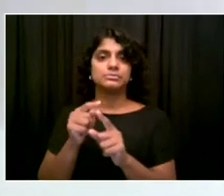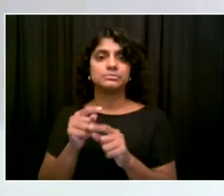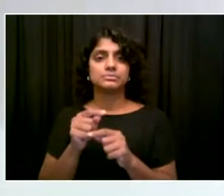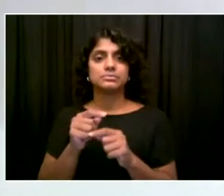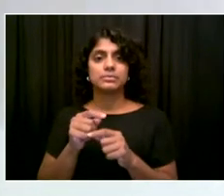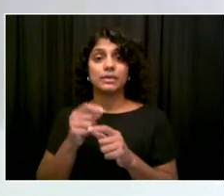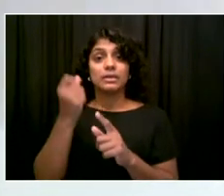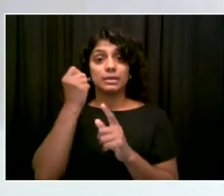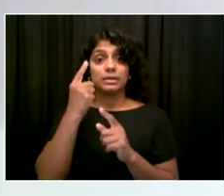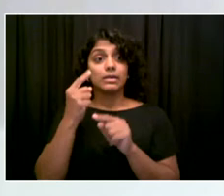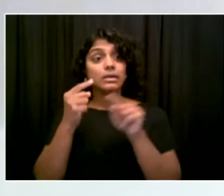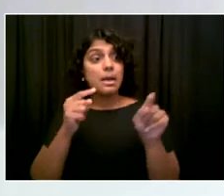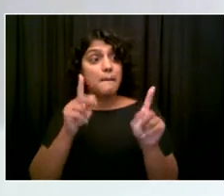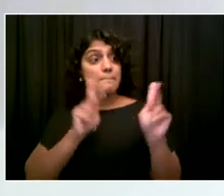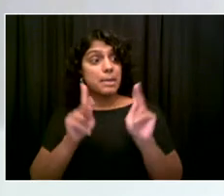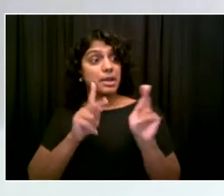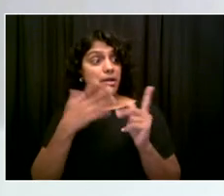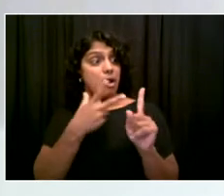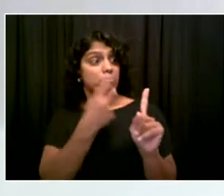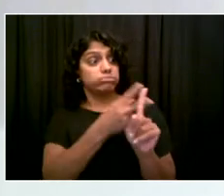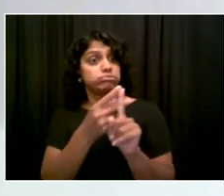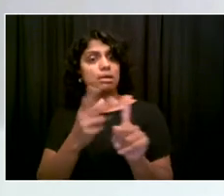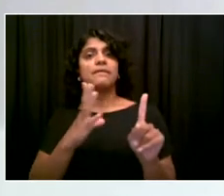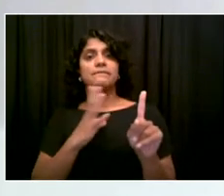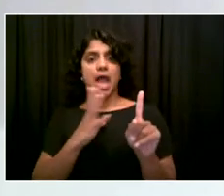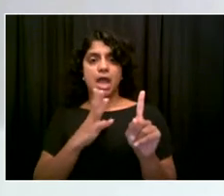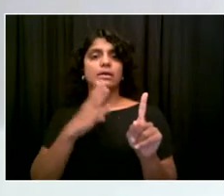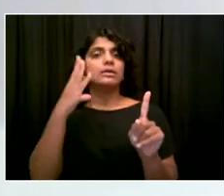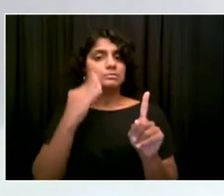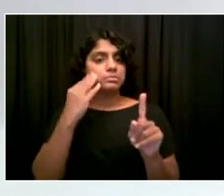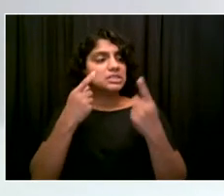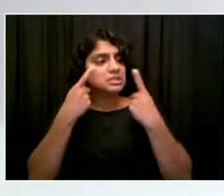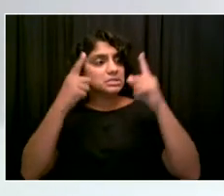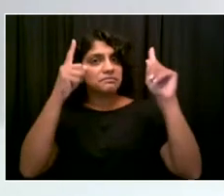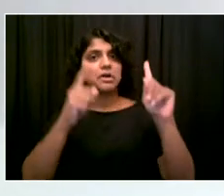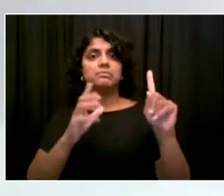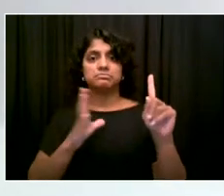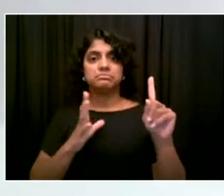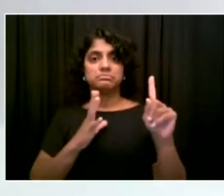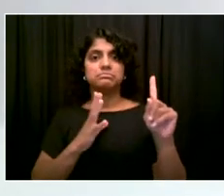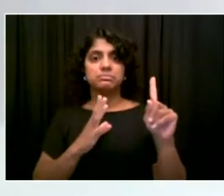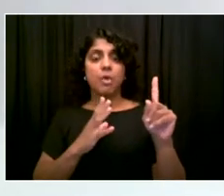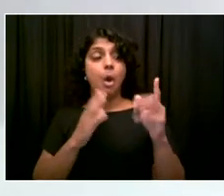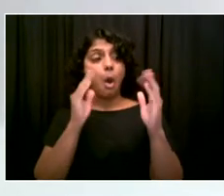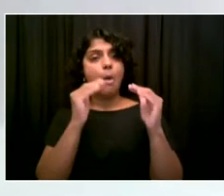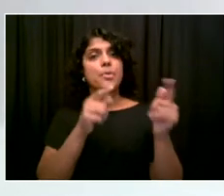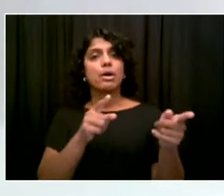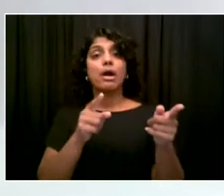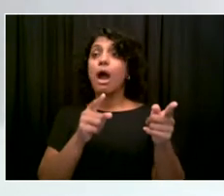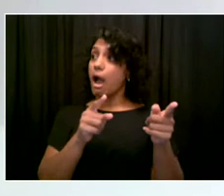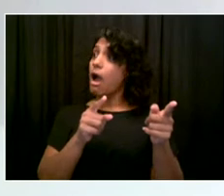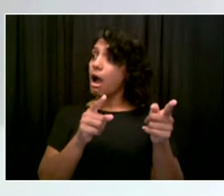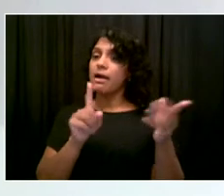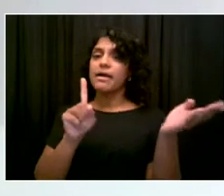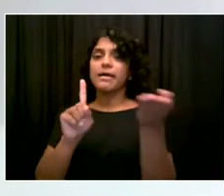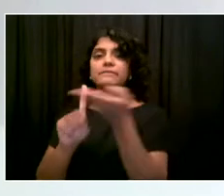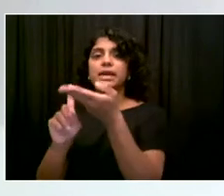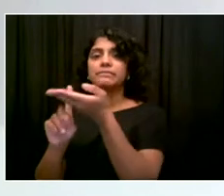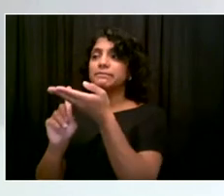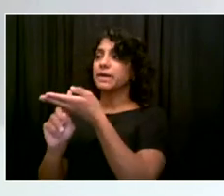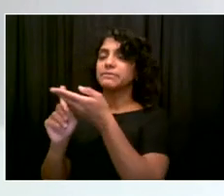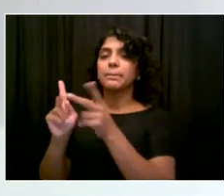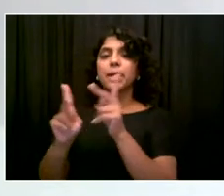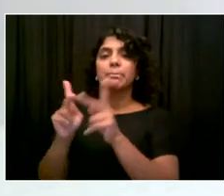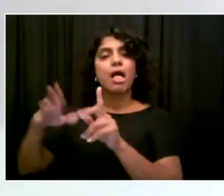more comfortable with vaccination. And it is working. I mean, as you continue to say, sir, every day, more and more New